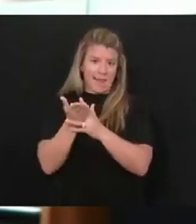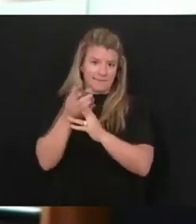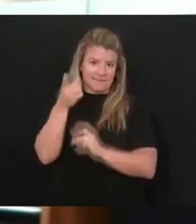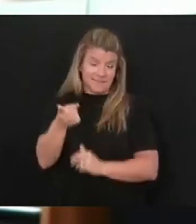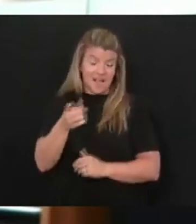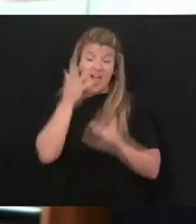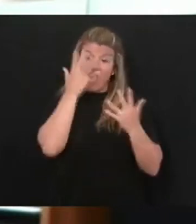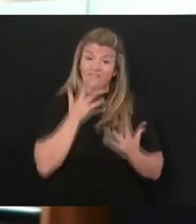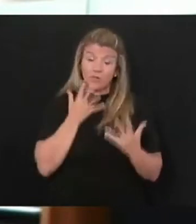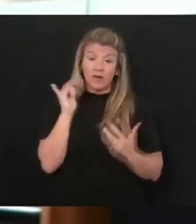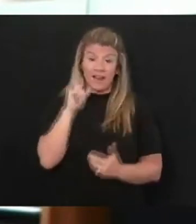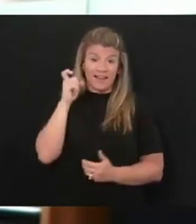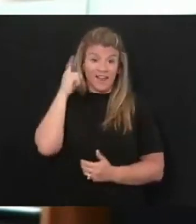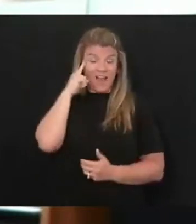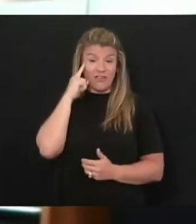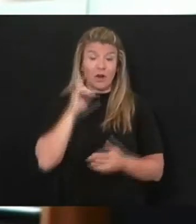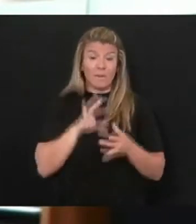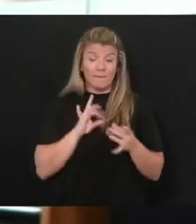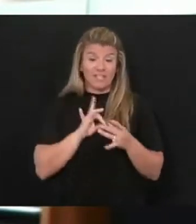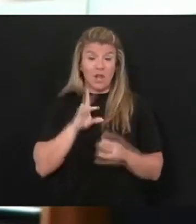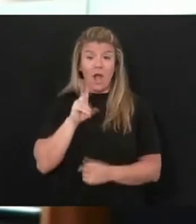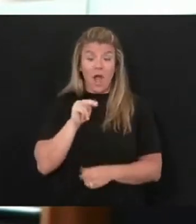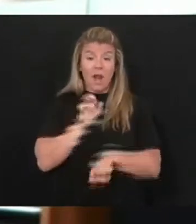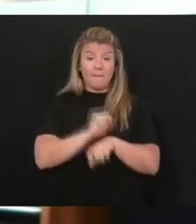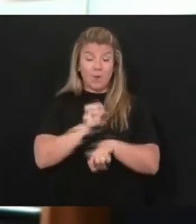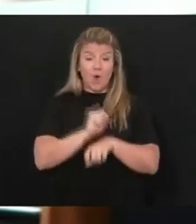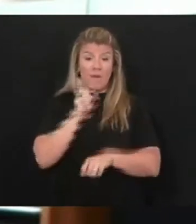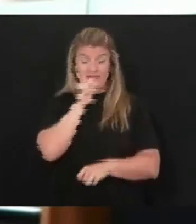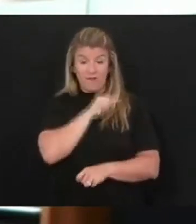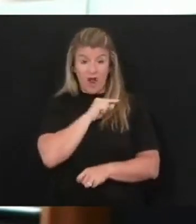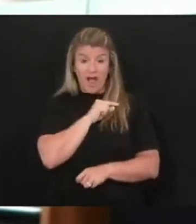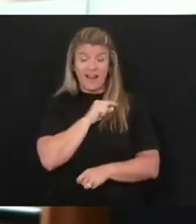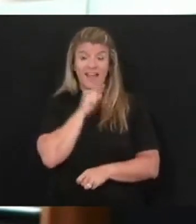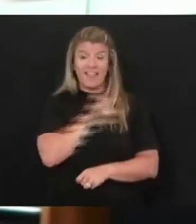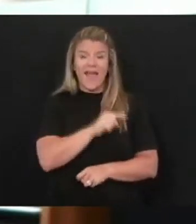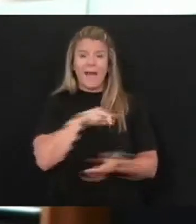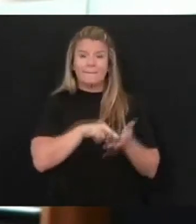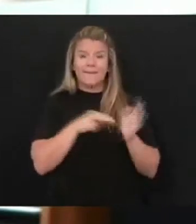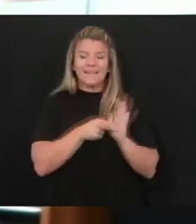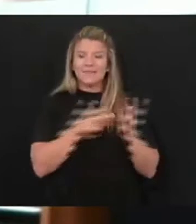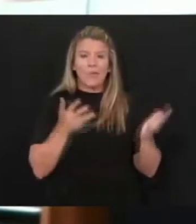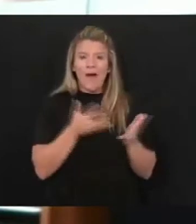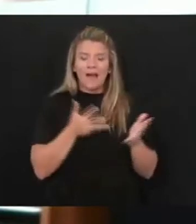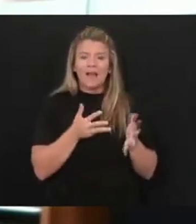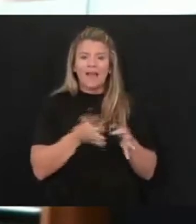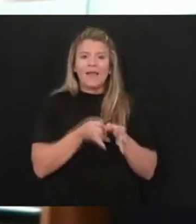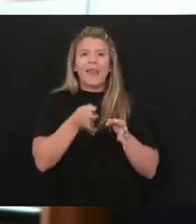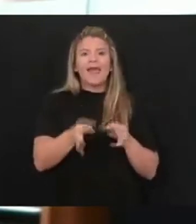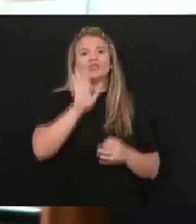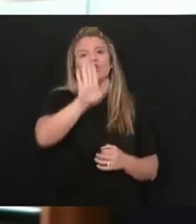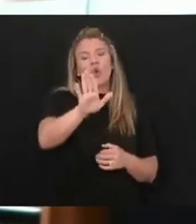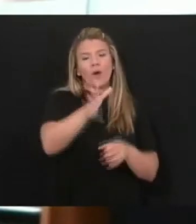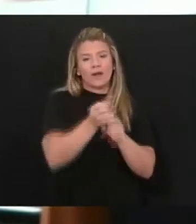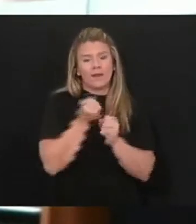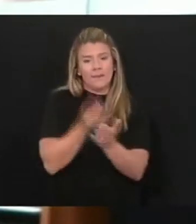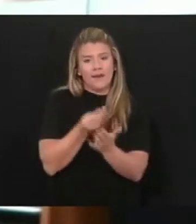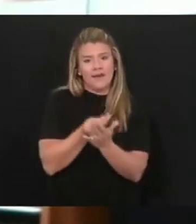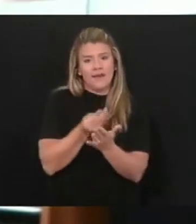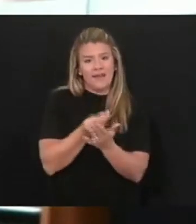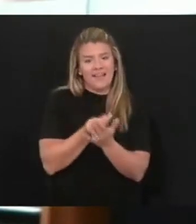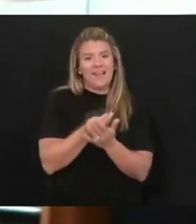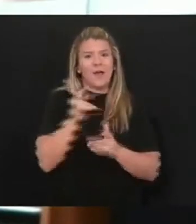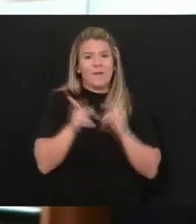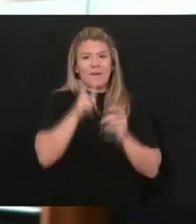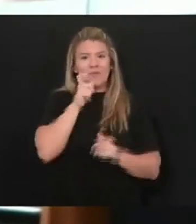as Governor Justice mentioned, unemployment fraud delays claims processing and causes great harm to many citizens at a time